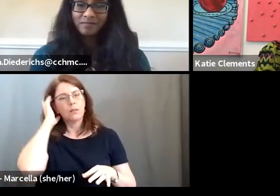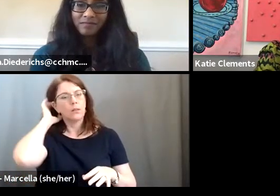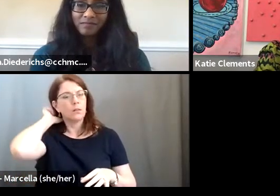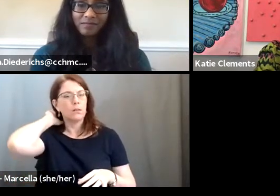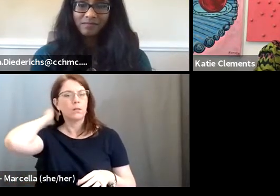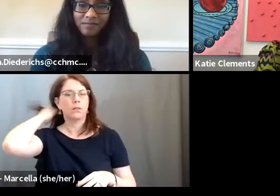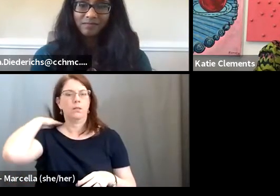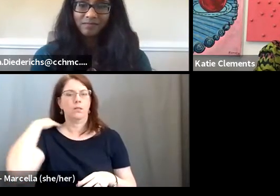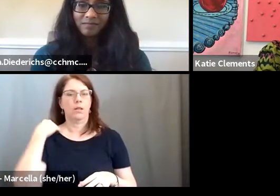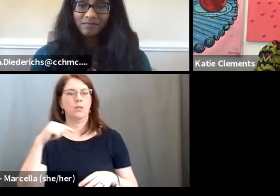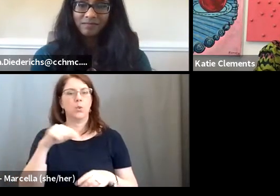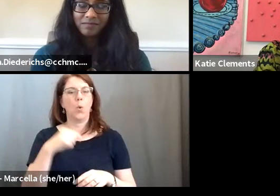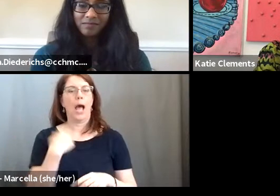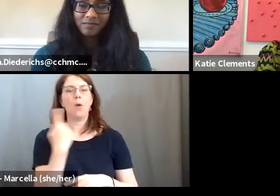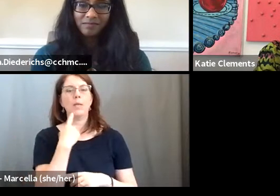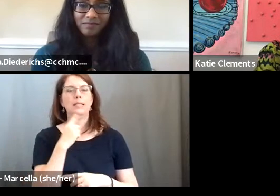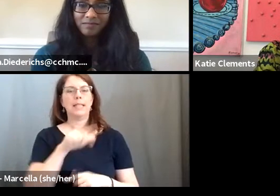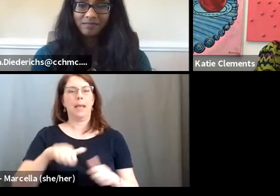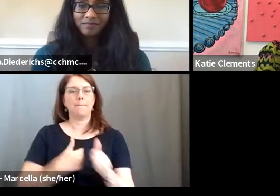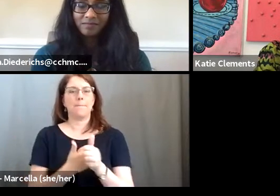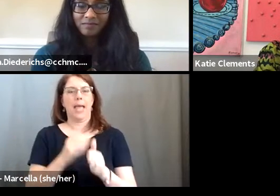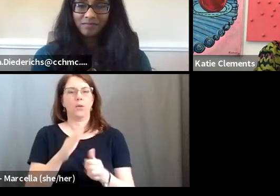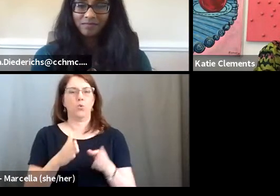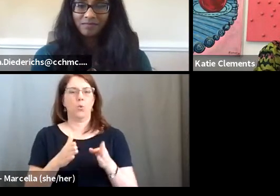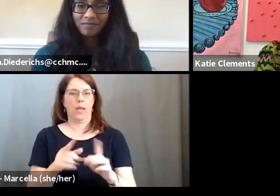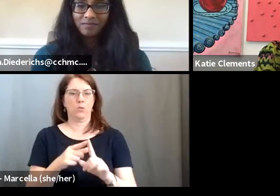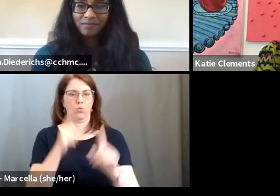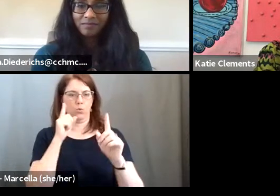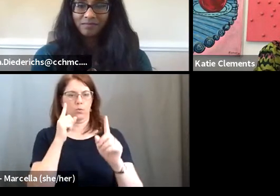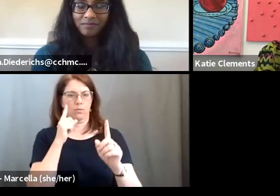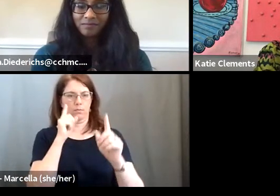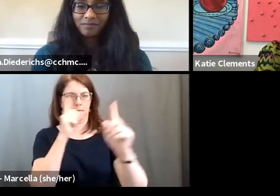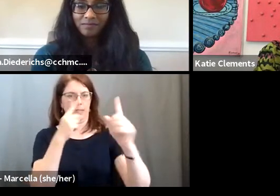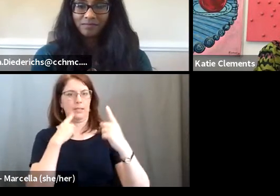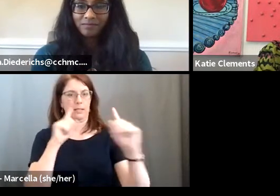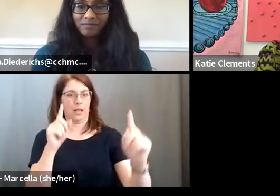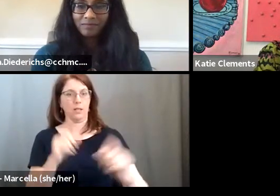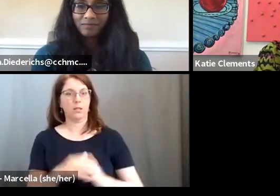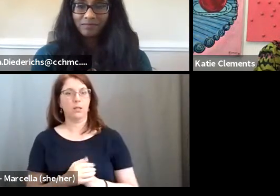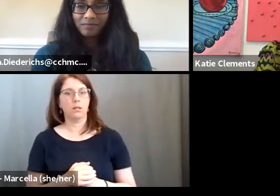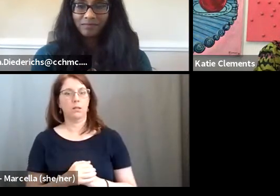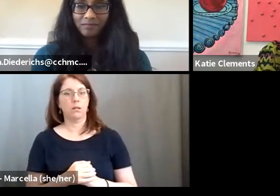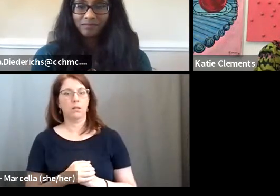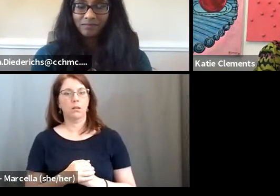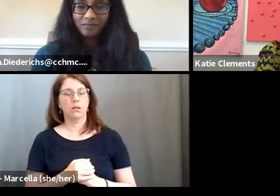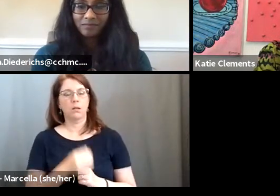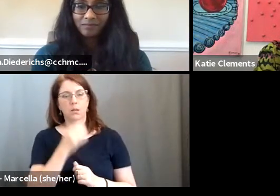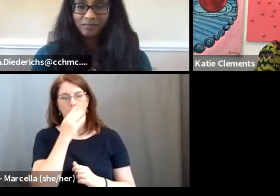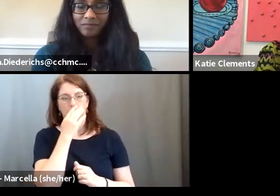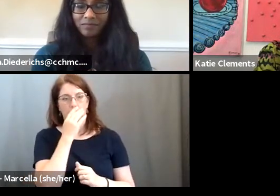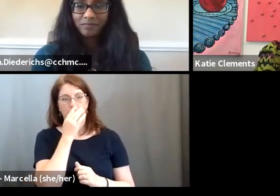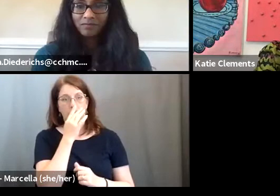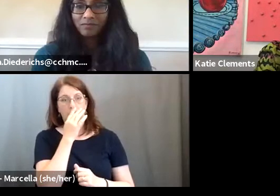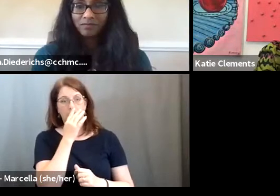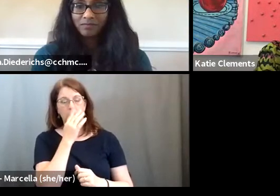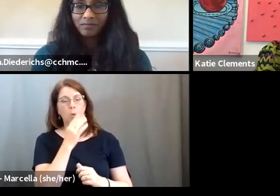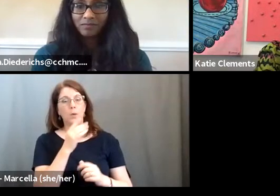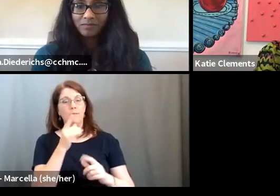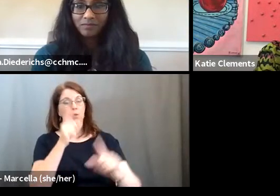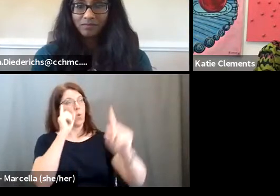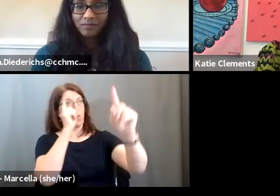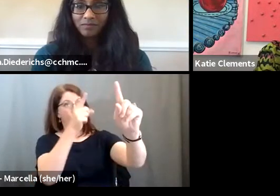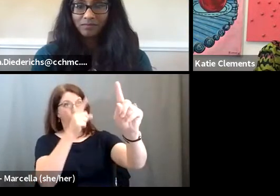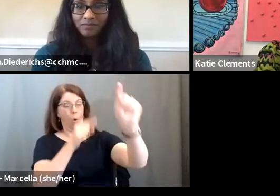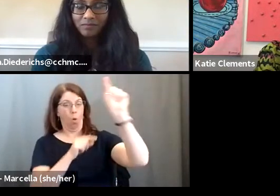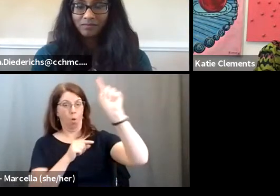way to, to success. So if your end goal is like to, why stop a creative director, but you know, if you, if your end goal is creative